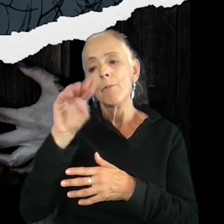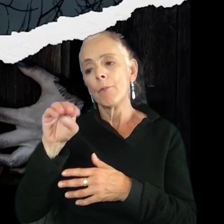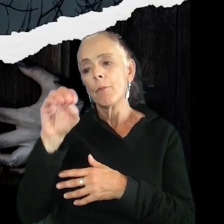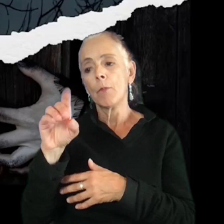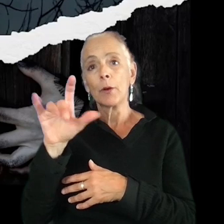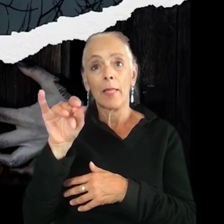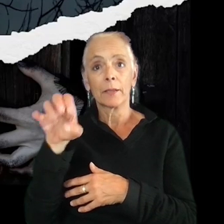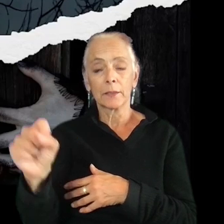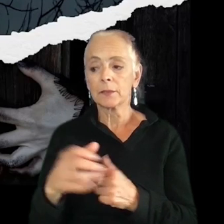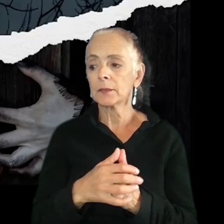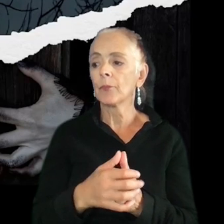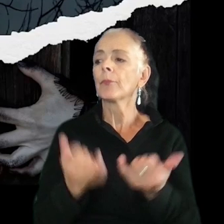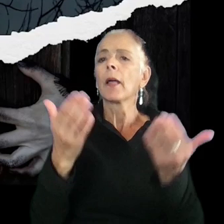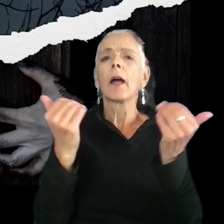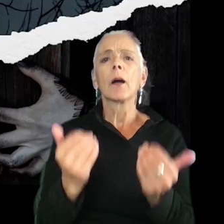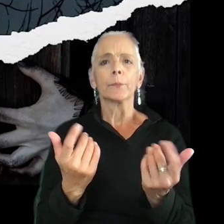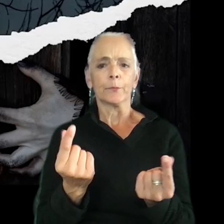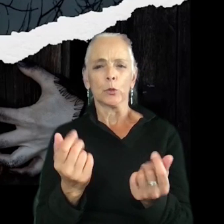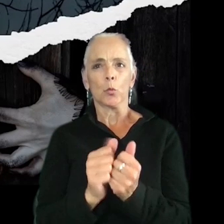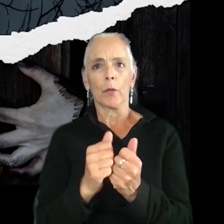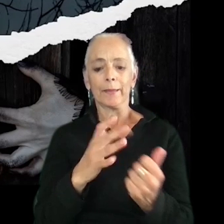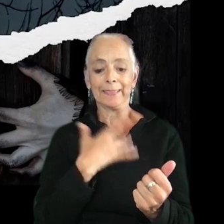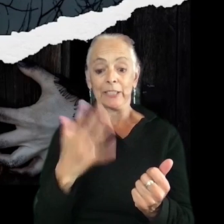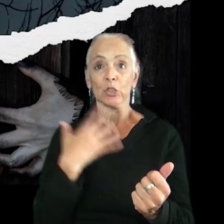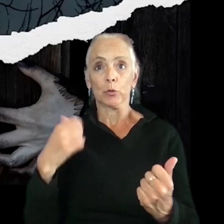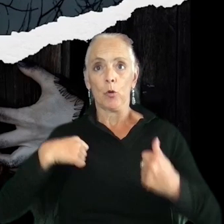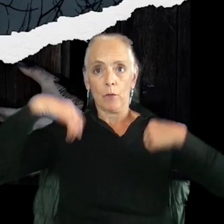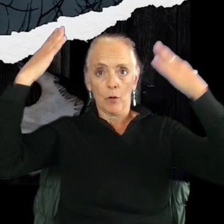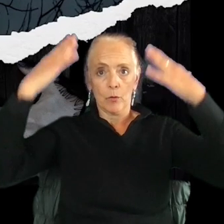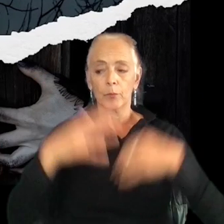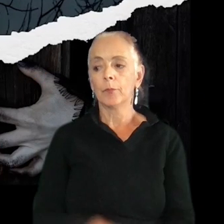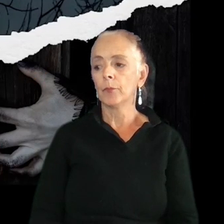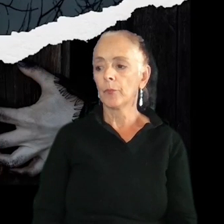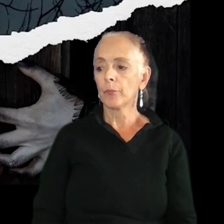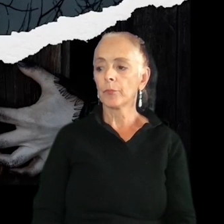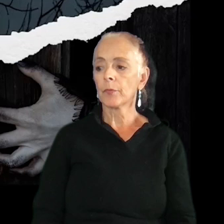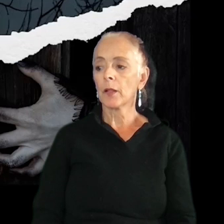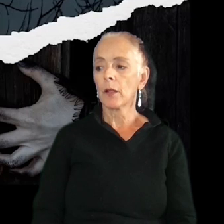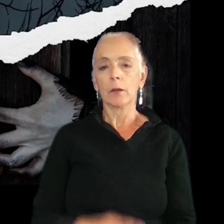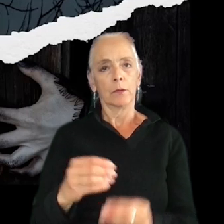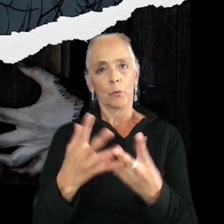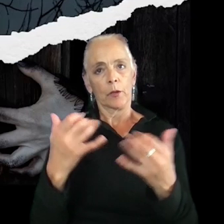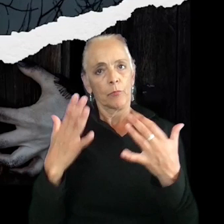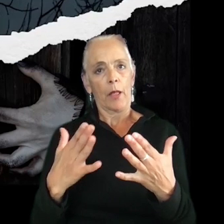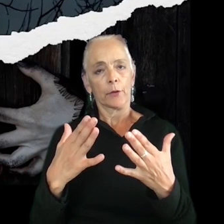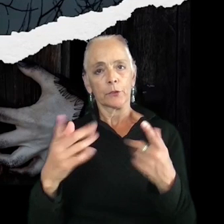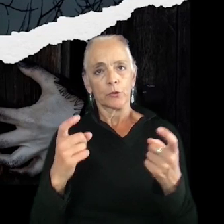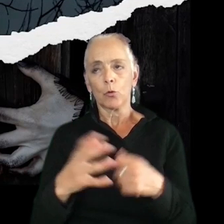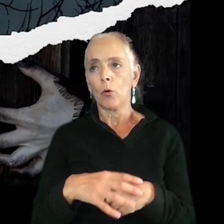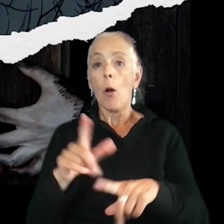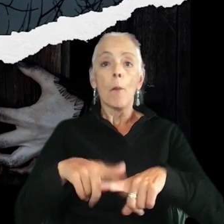But what do we do about sensory overload? Well, we give players the control. Let them pause without